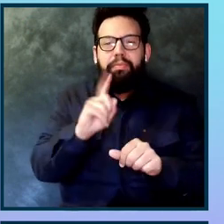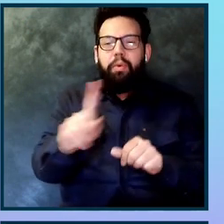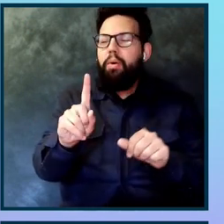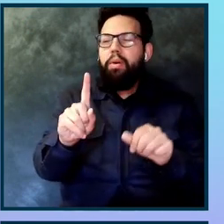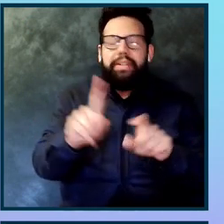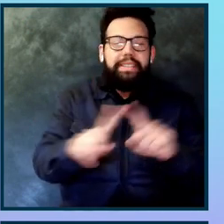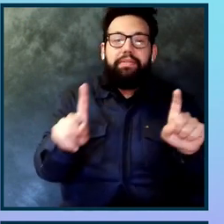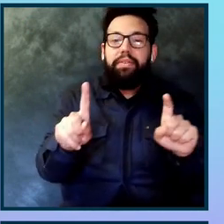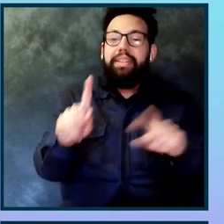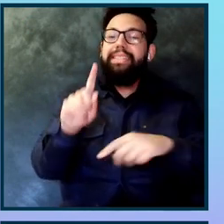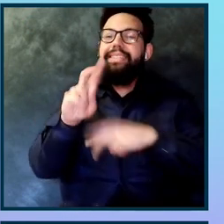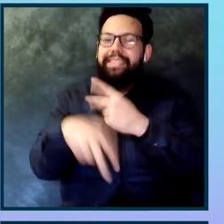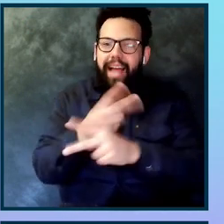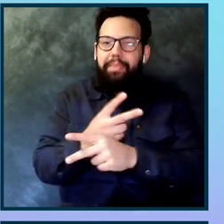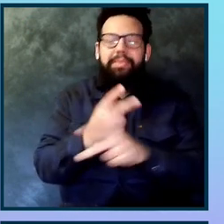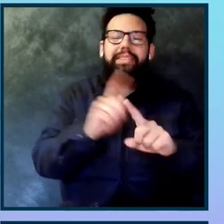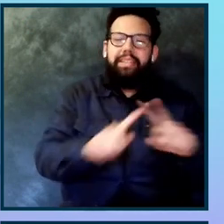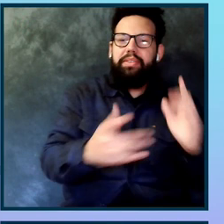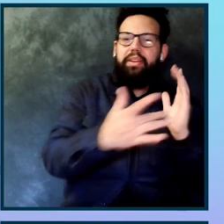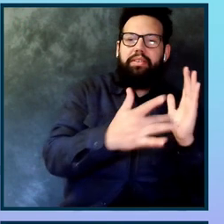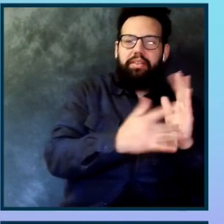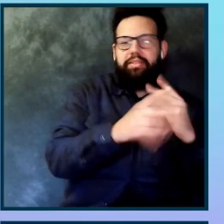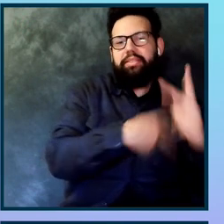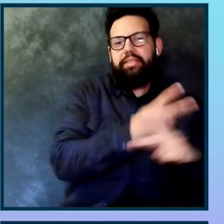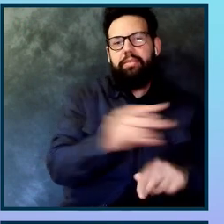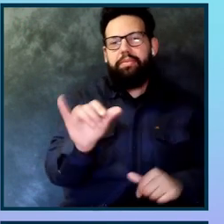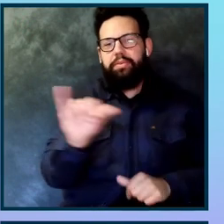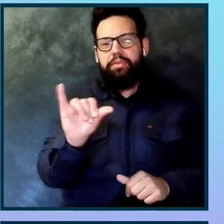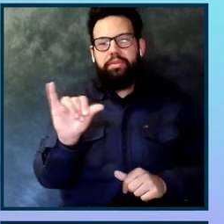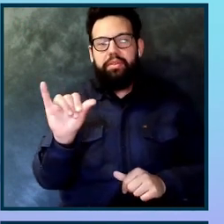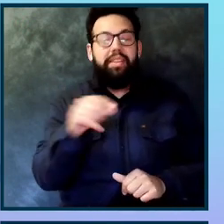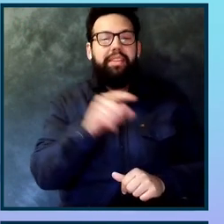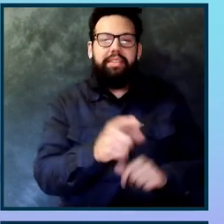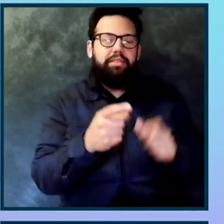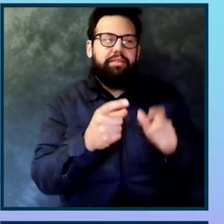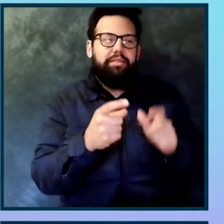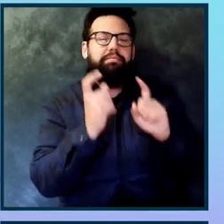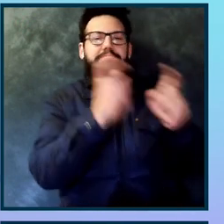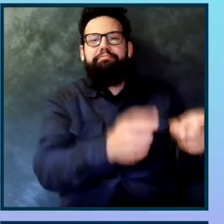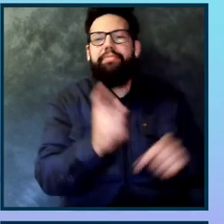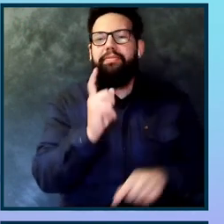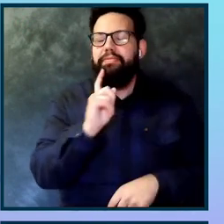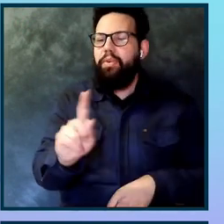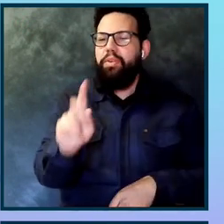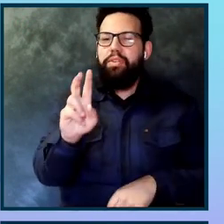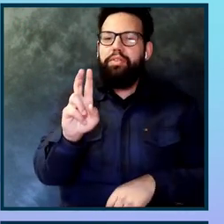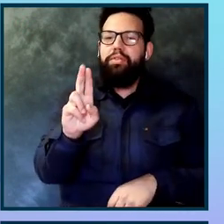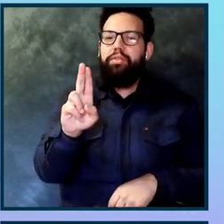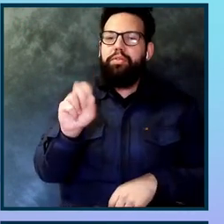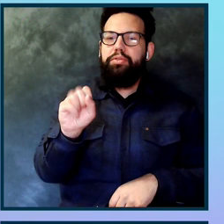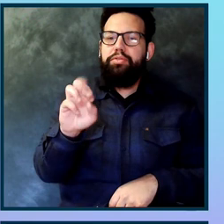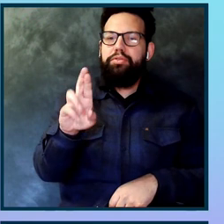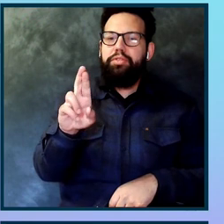This award goes to user testing. Kudos to user testing for their commitment to organizational change